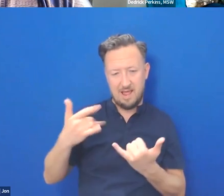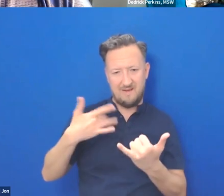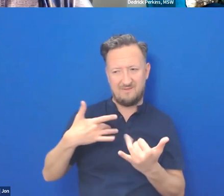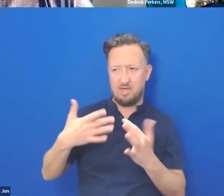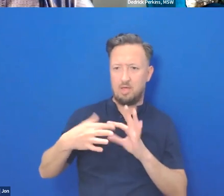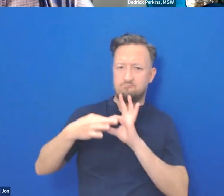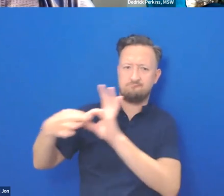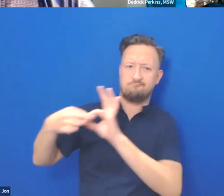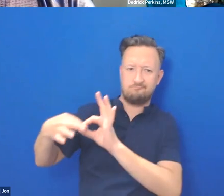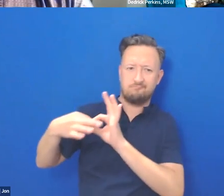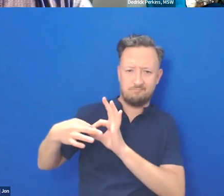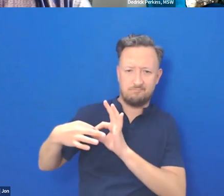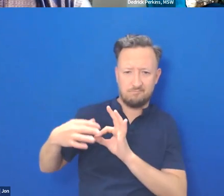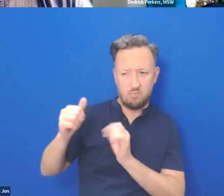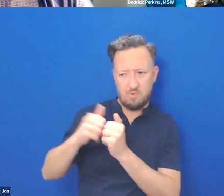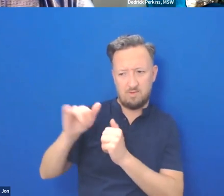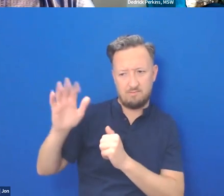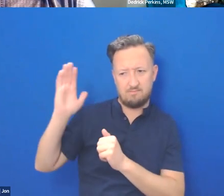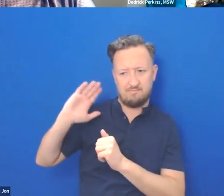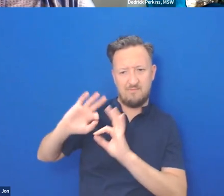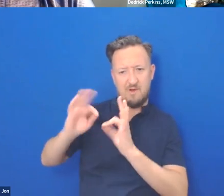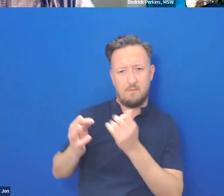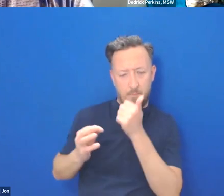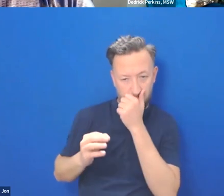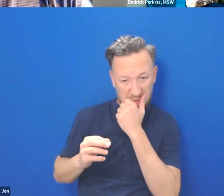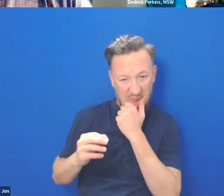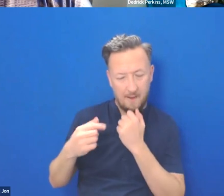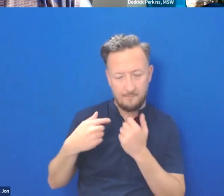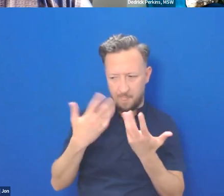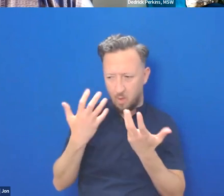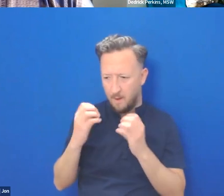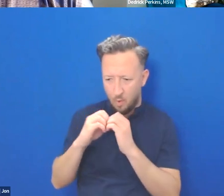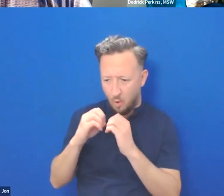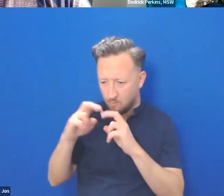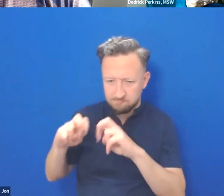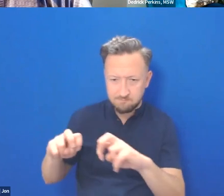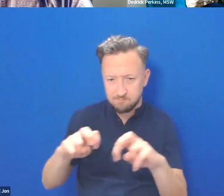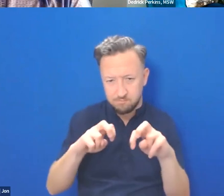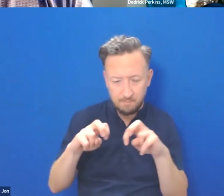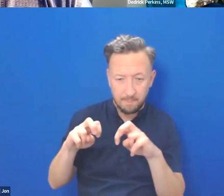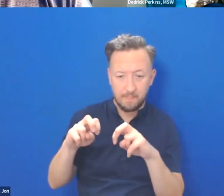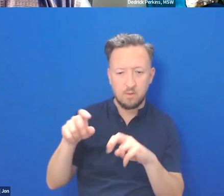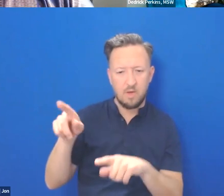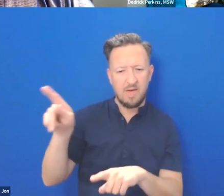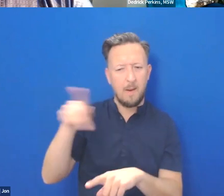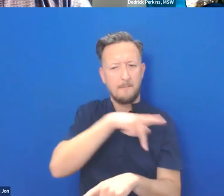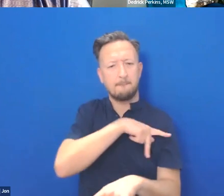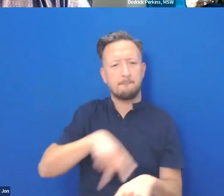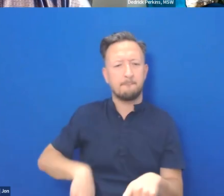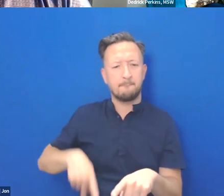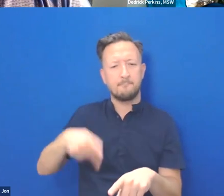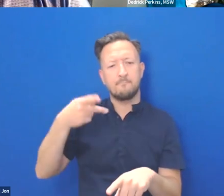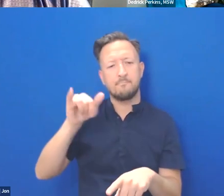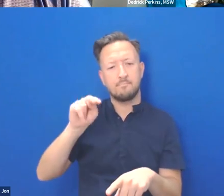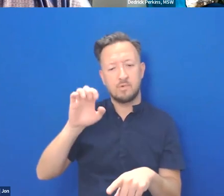Right? So what happened was I wanted to find a connection with Prince Kuhio. Then I looked in the